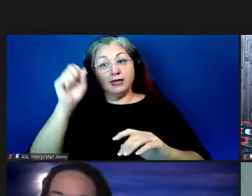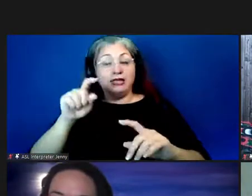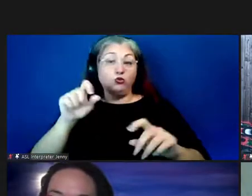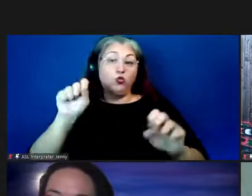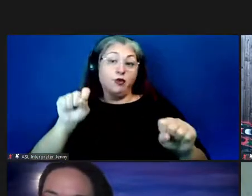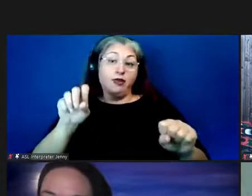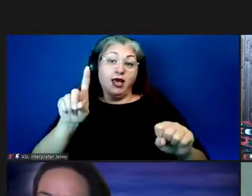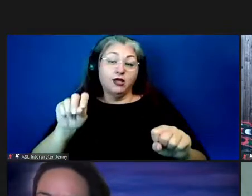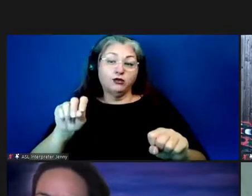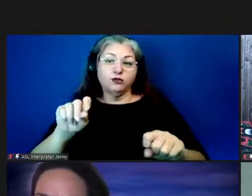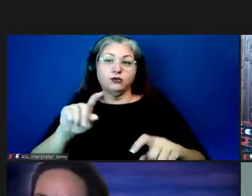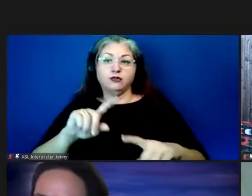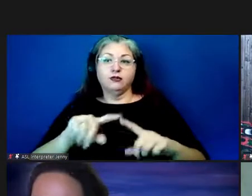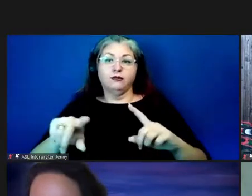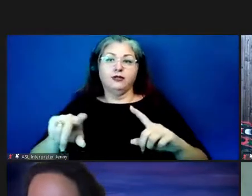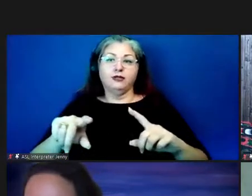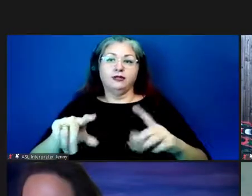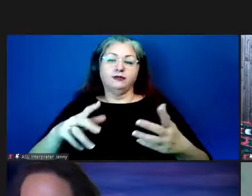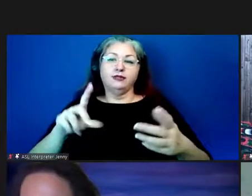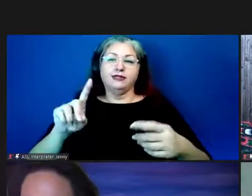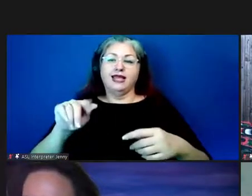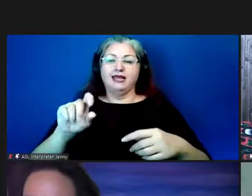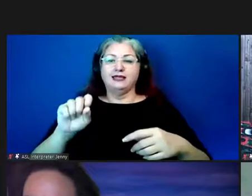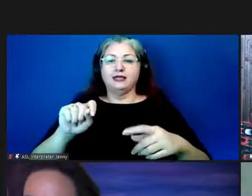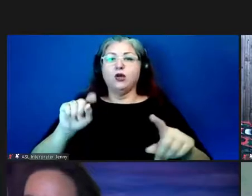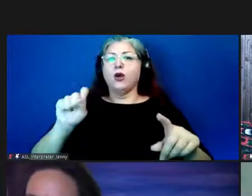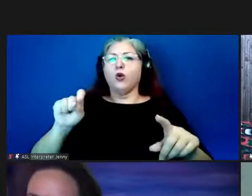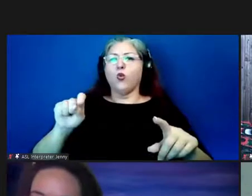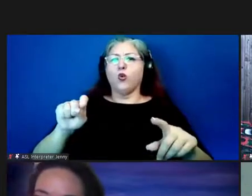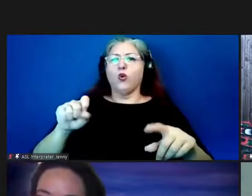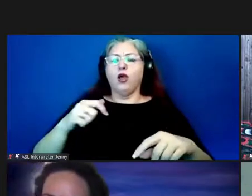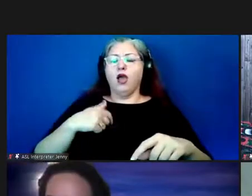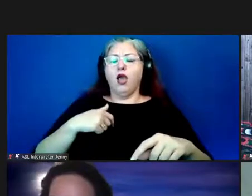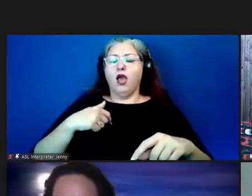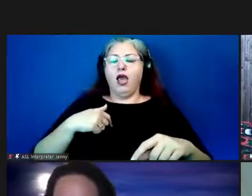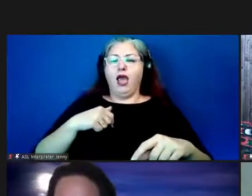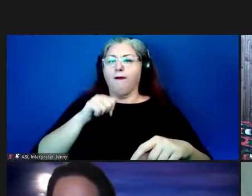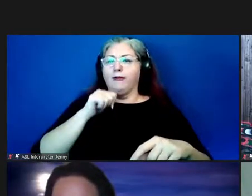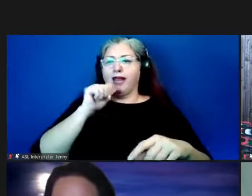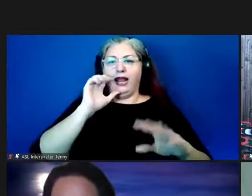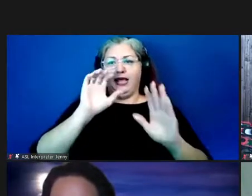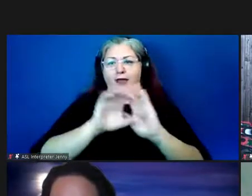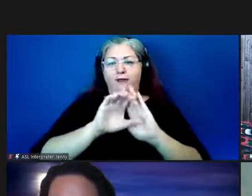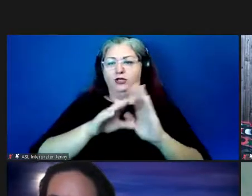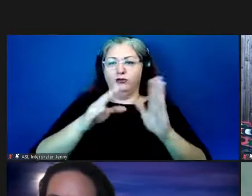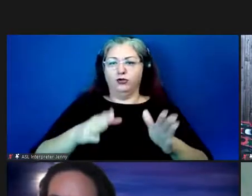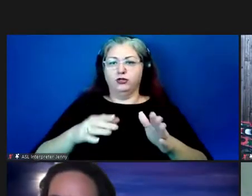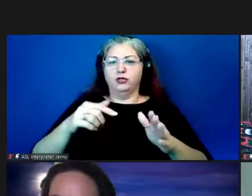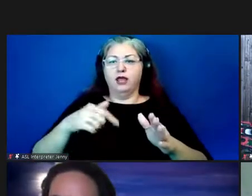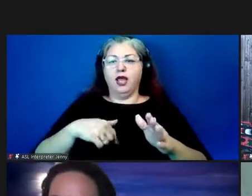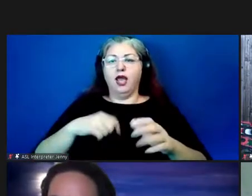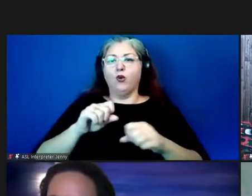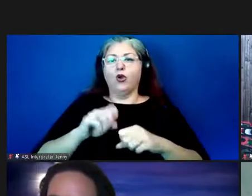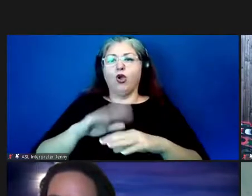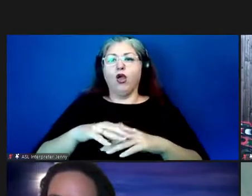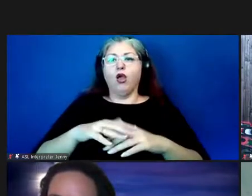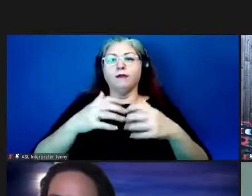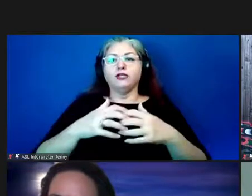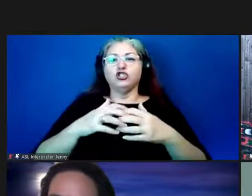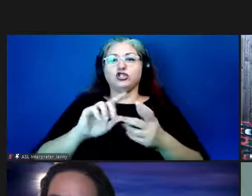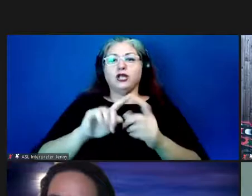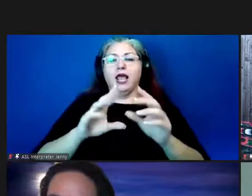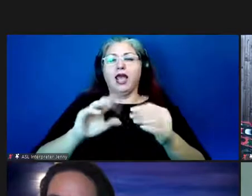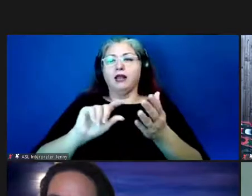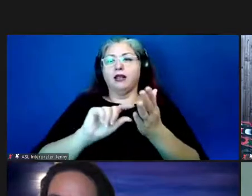i mean it's just i mean i i i yeah i i'm not an image person i i do work in machine translation and morphology